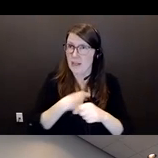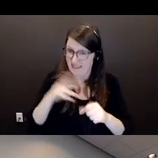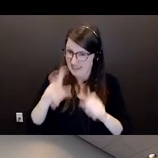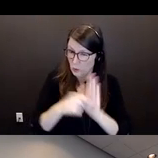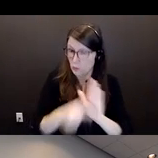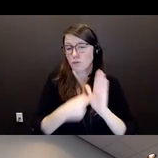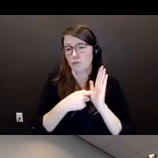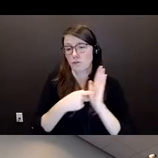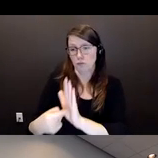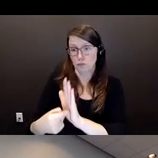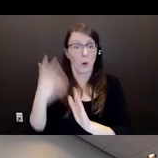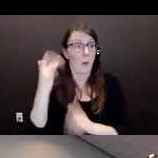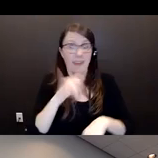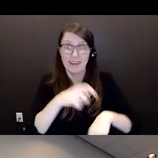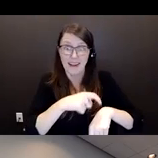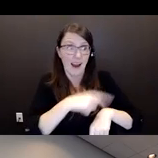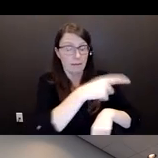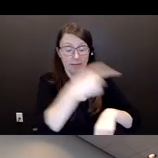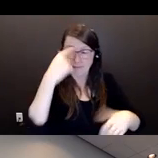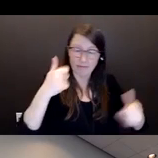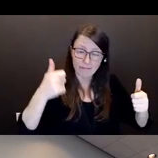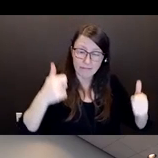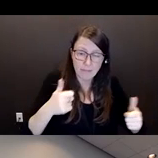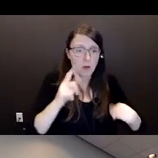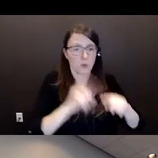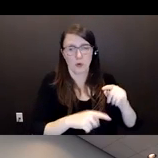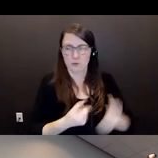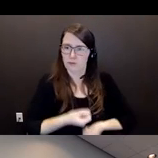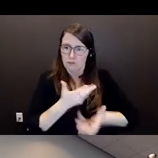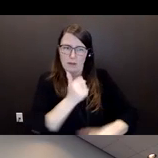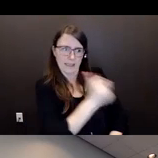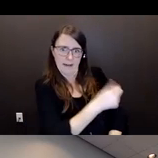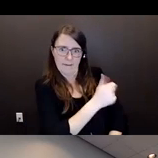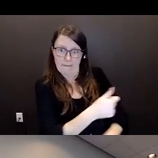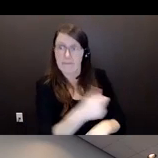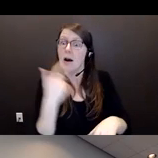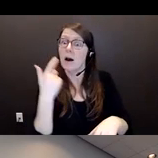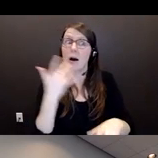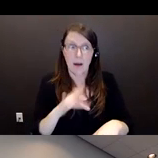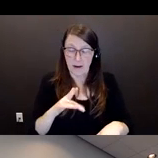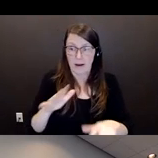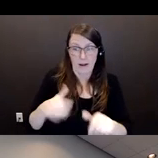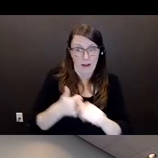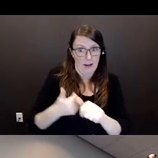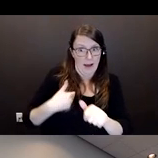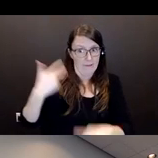when she couldn't. So we did that video, and Ethel sat